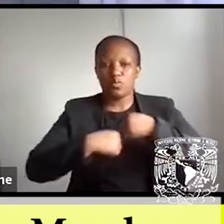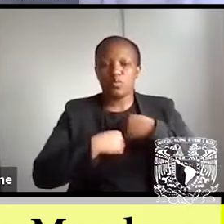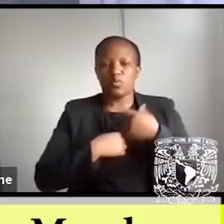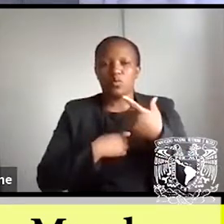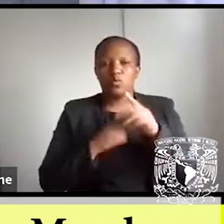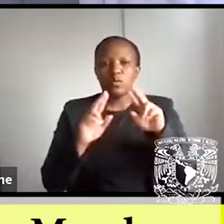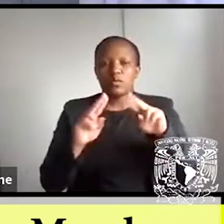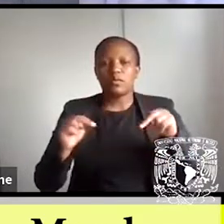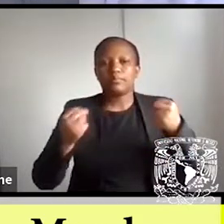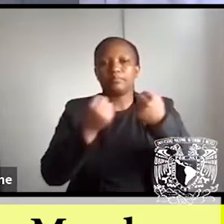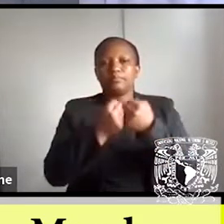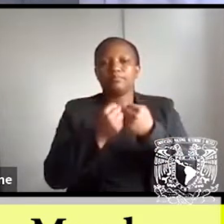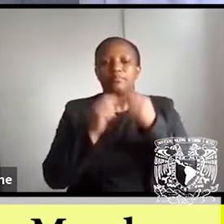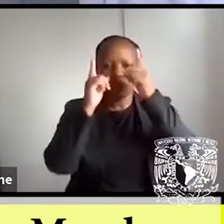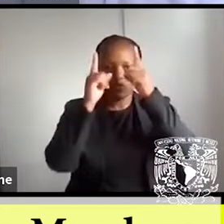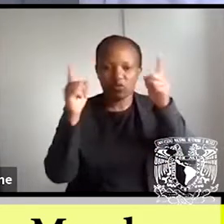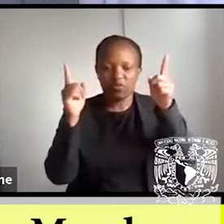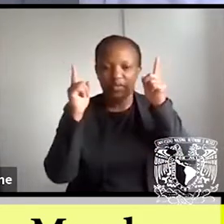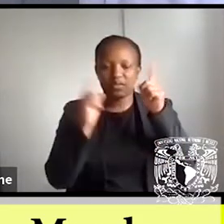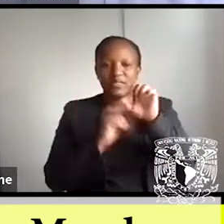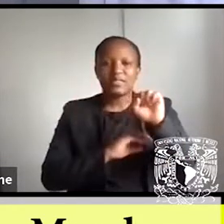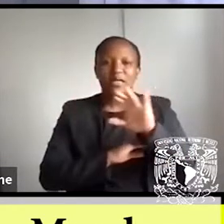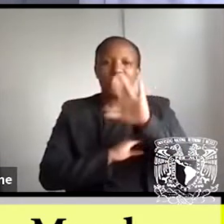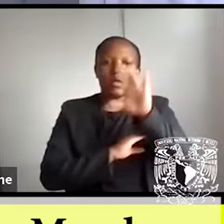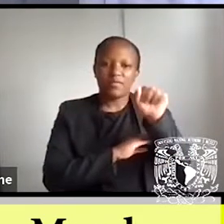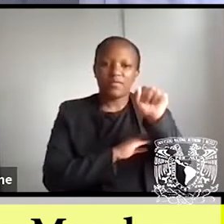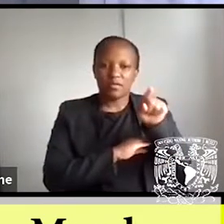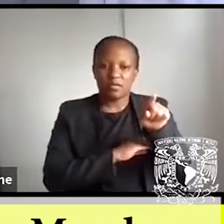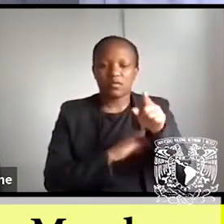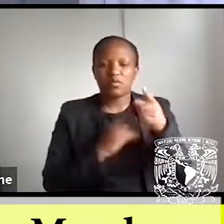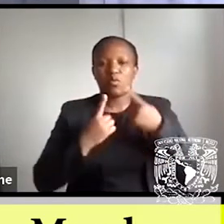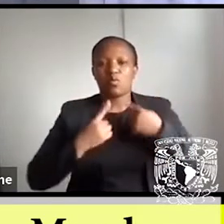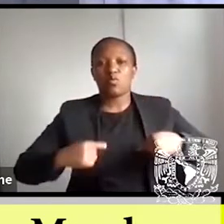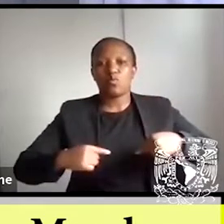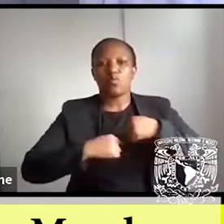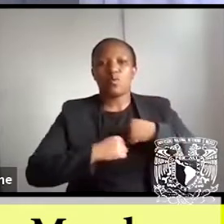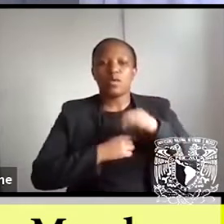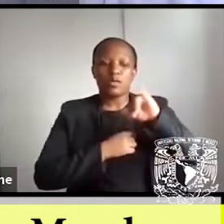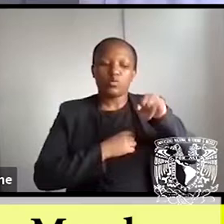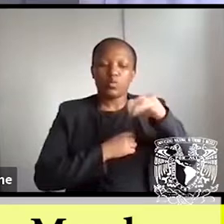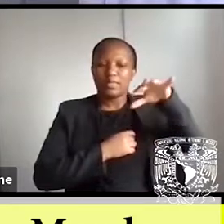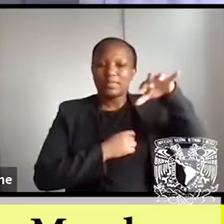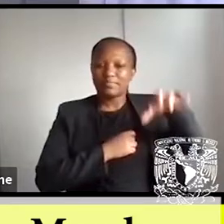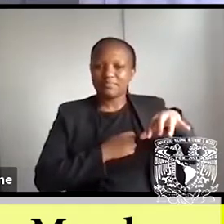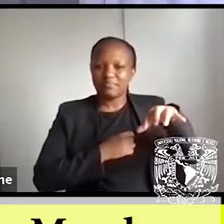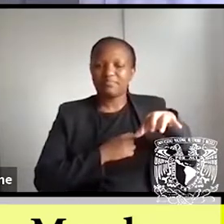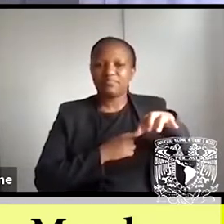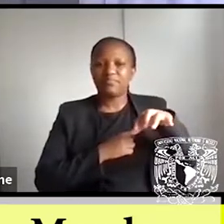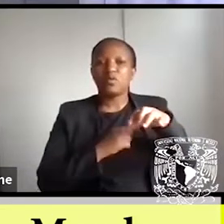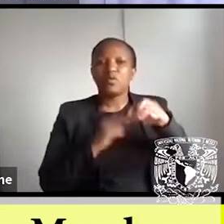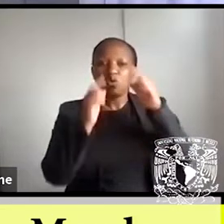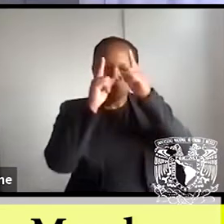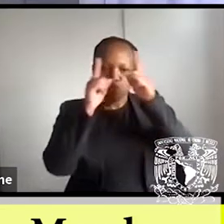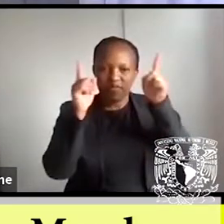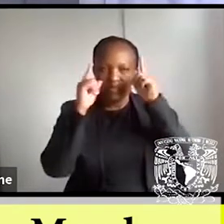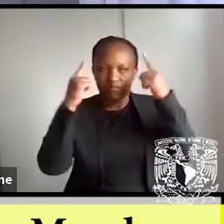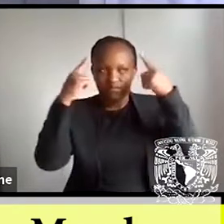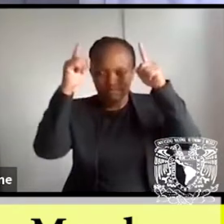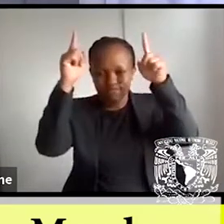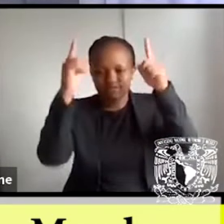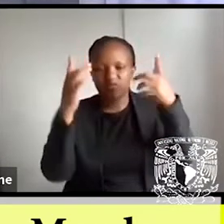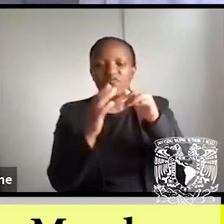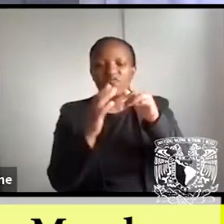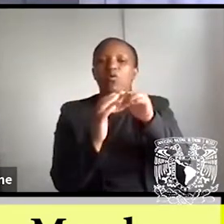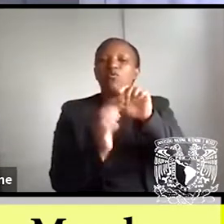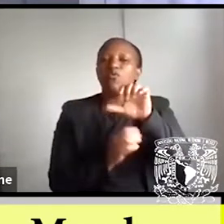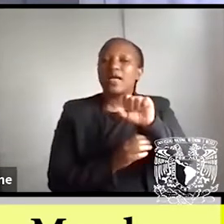University of Mexico in South Africa and we are located in Johannesburg at the University of the Bitwatersrand in the School of Literature, Language and